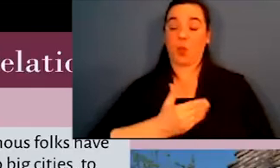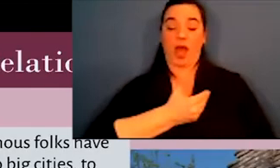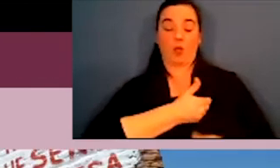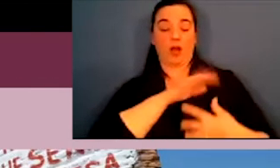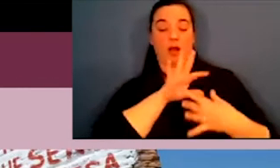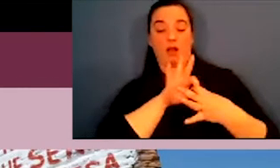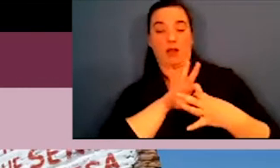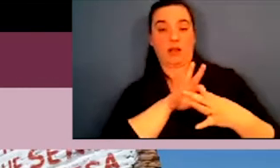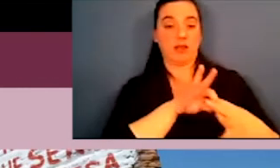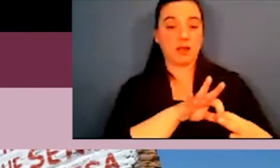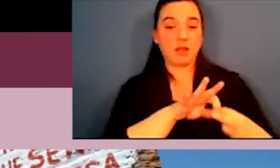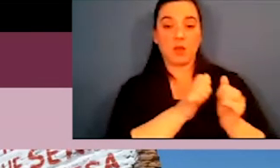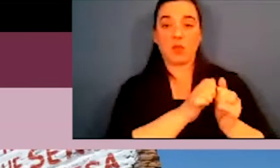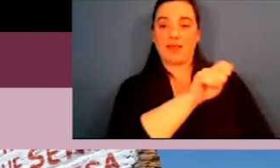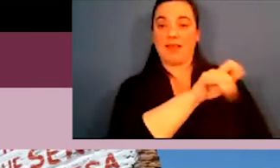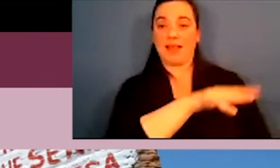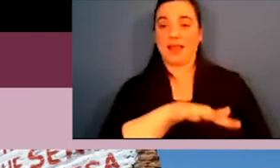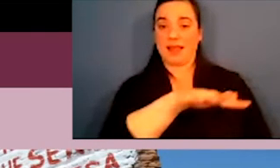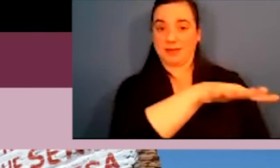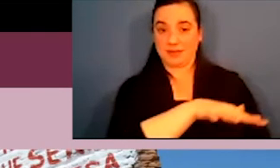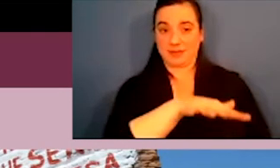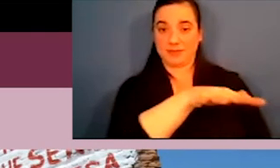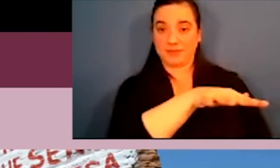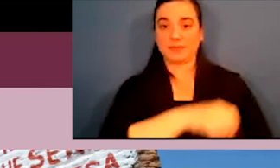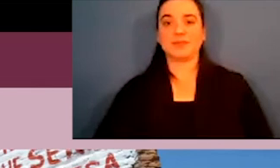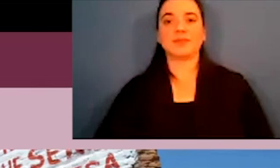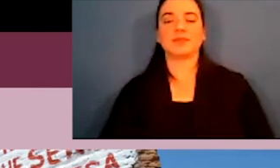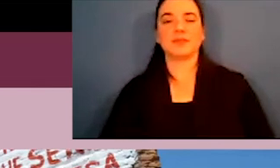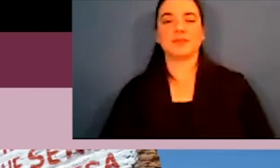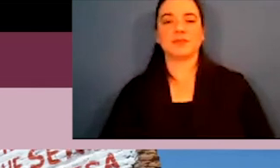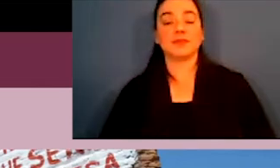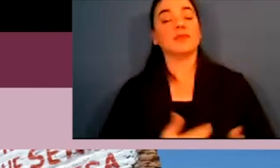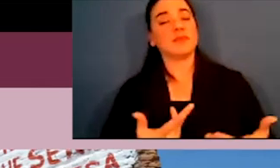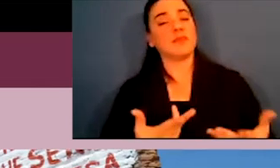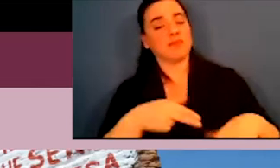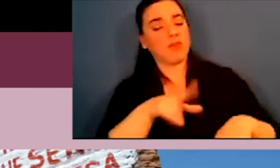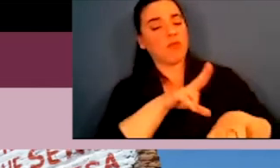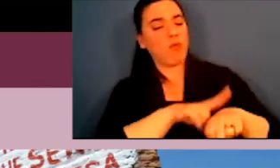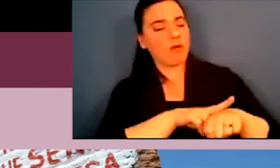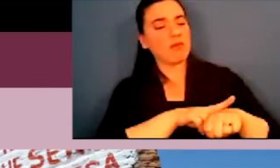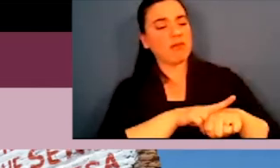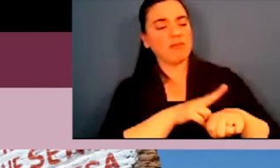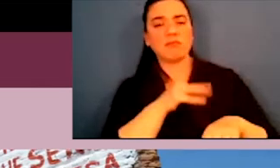So, in terms of our relationship to, to the land.